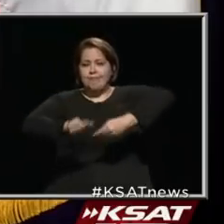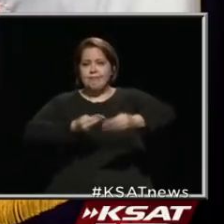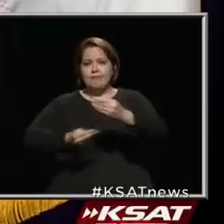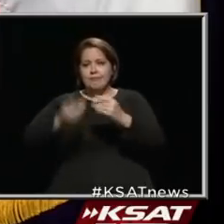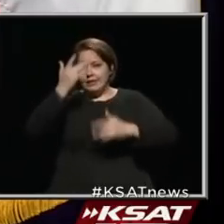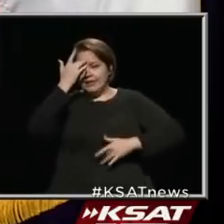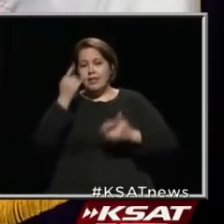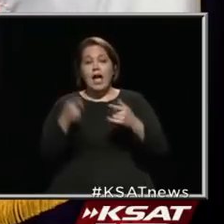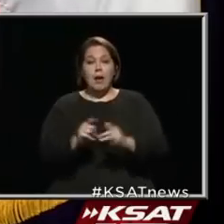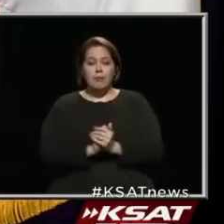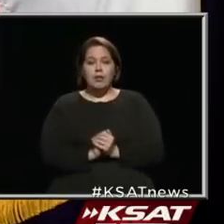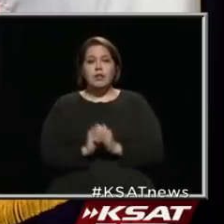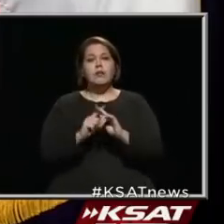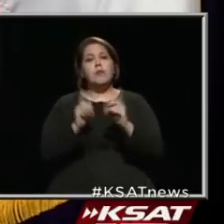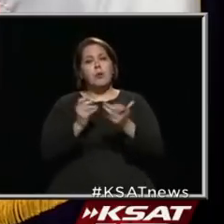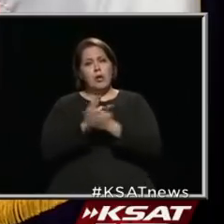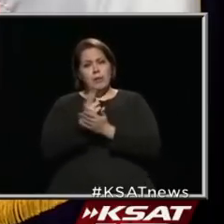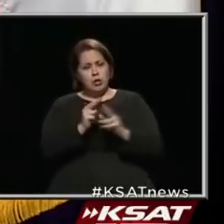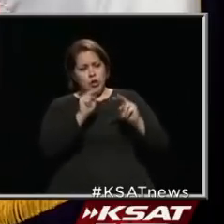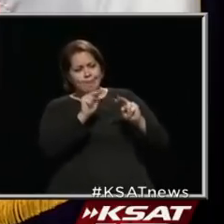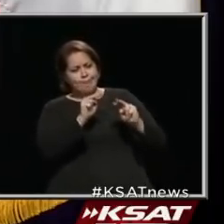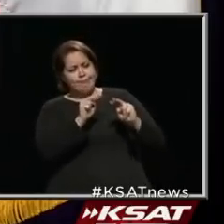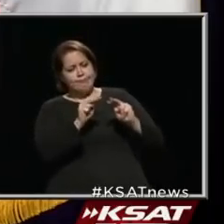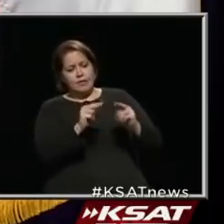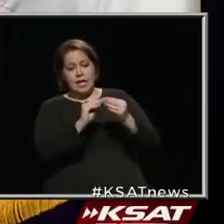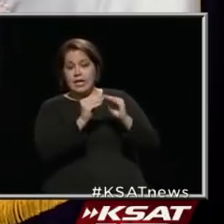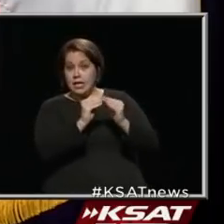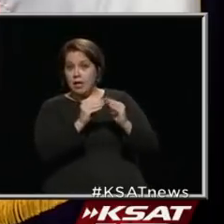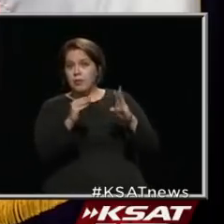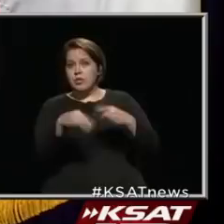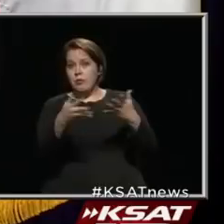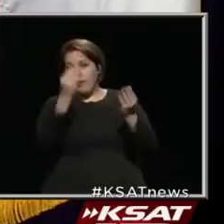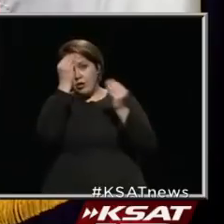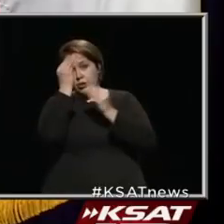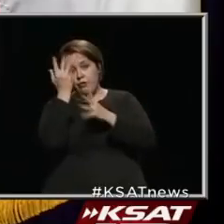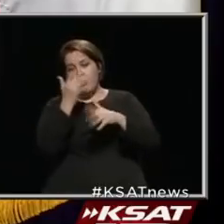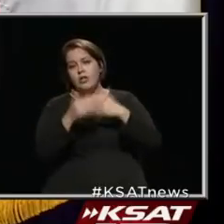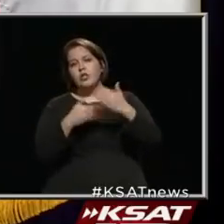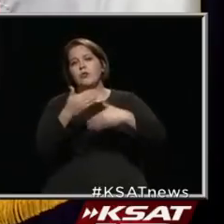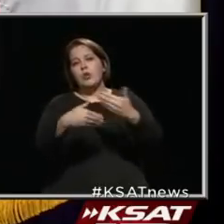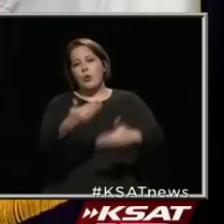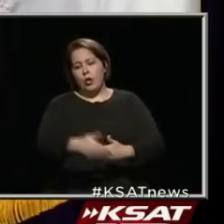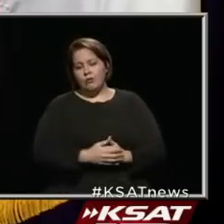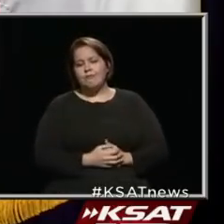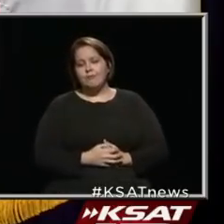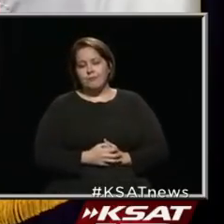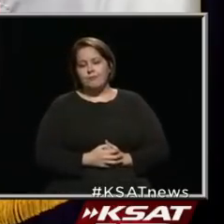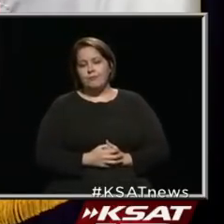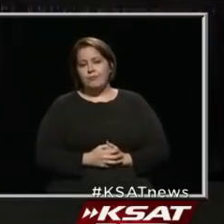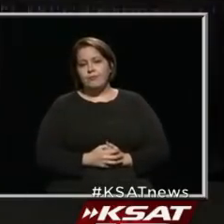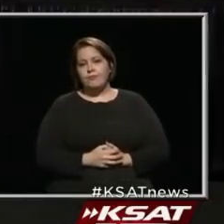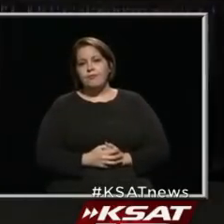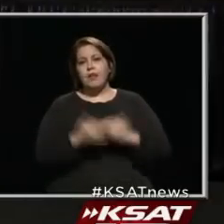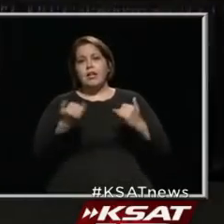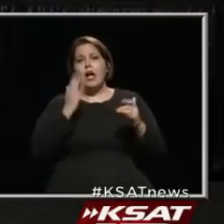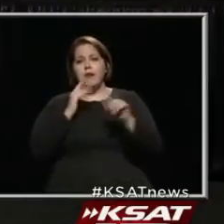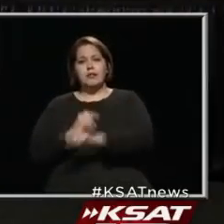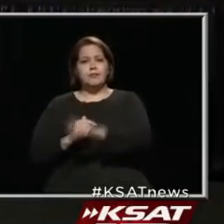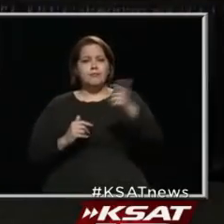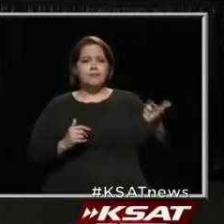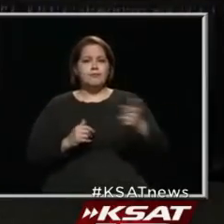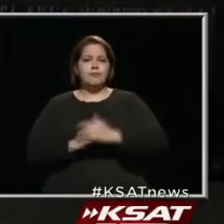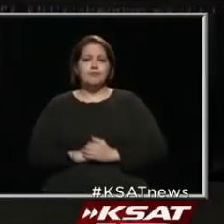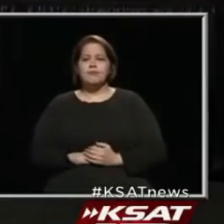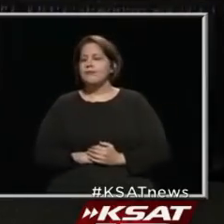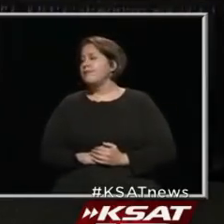But we want to make sure that we keep an eye on that data and provide you with updates as we move along to keep everyone in our community safe. Let me turn it over now to